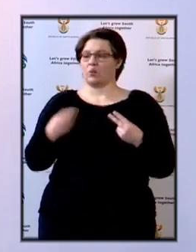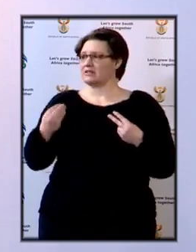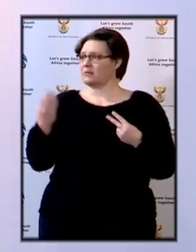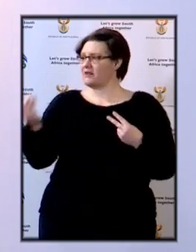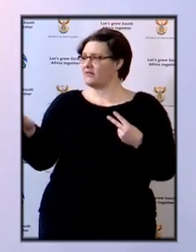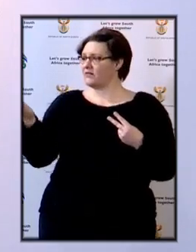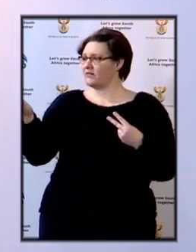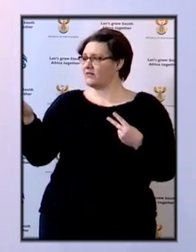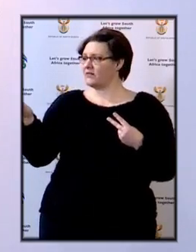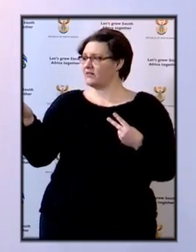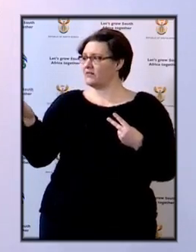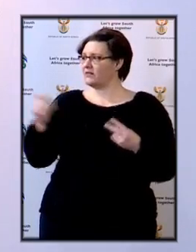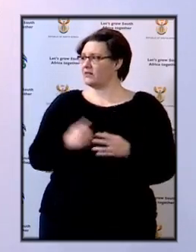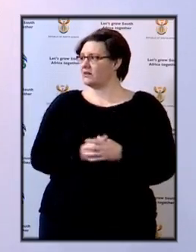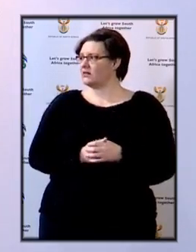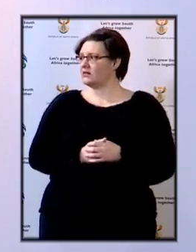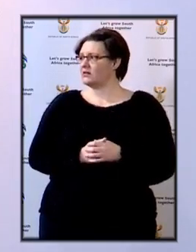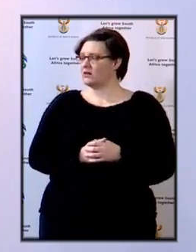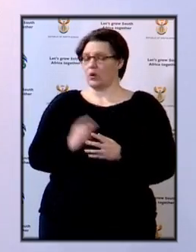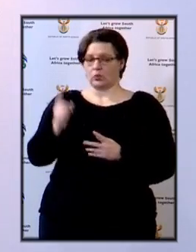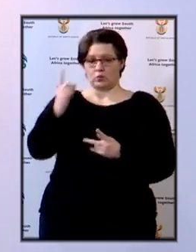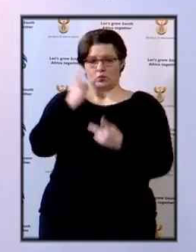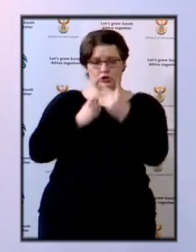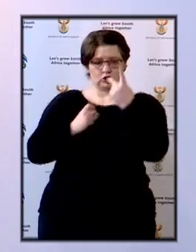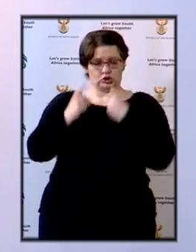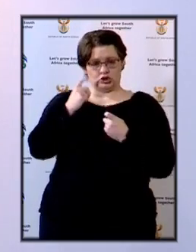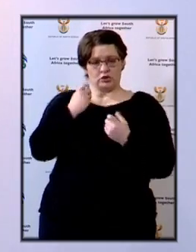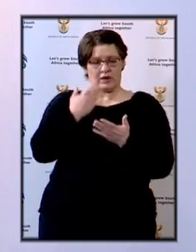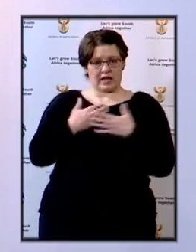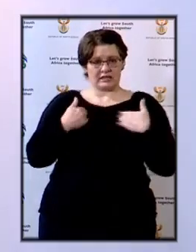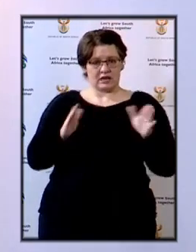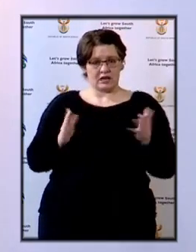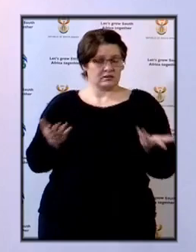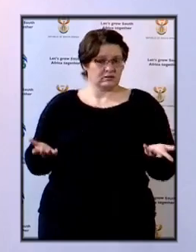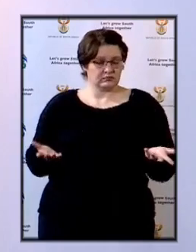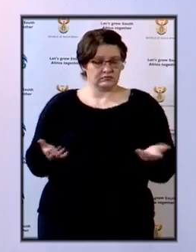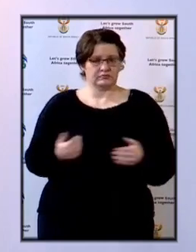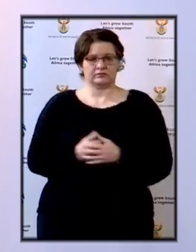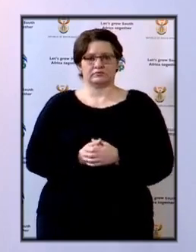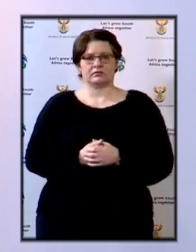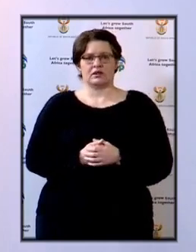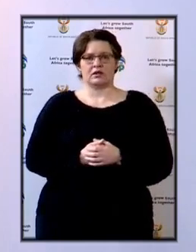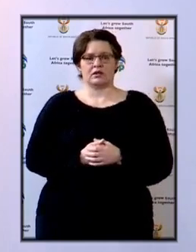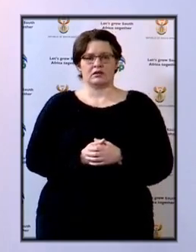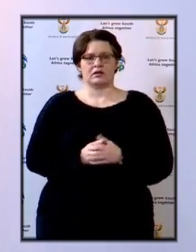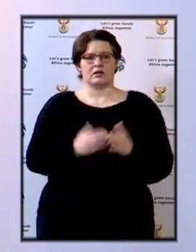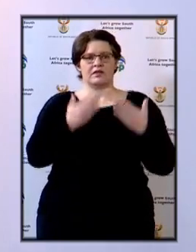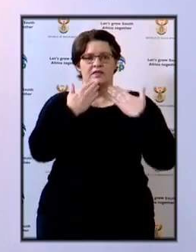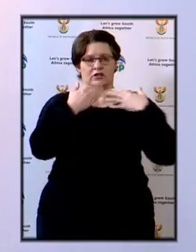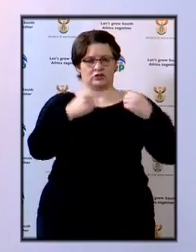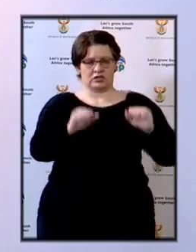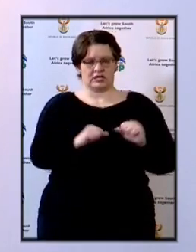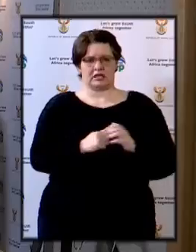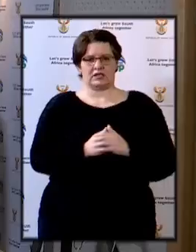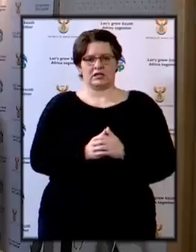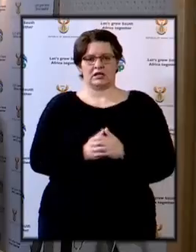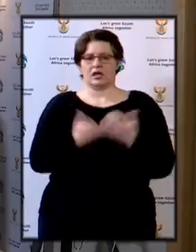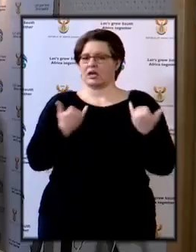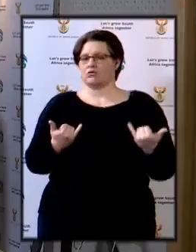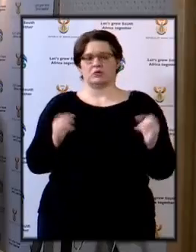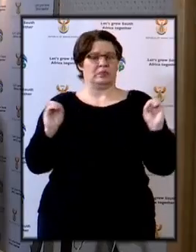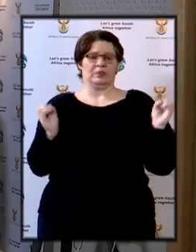Any WhatsApps? Questions that we can start with? Thank you, Che.